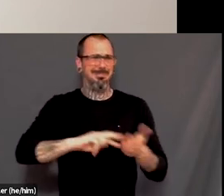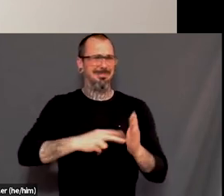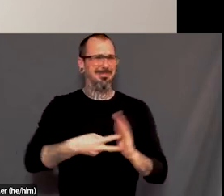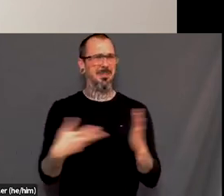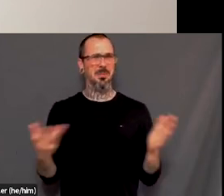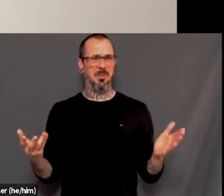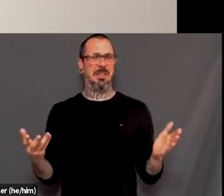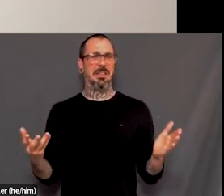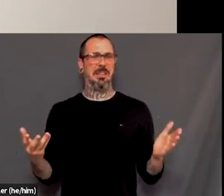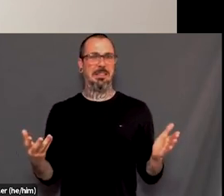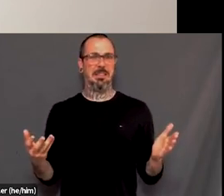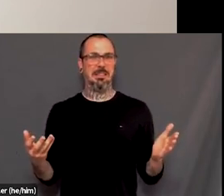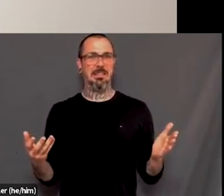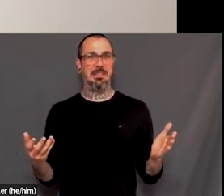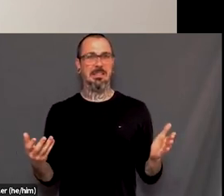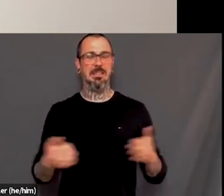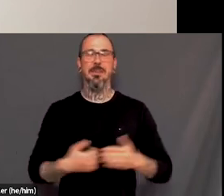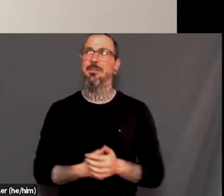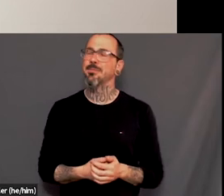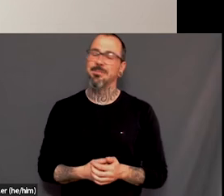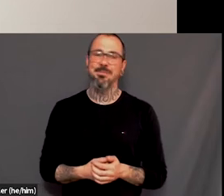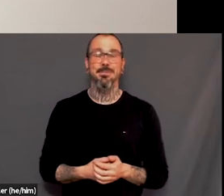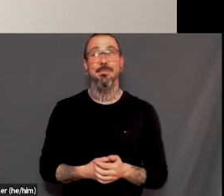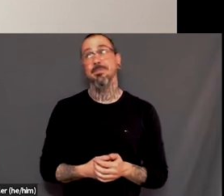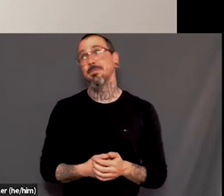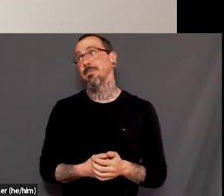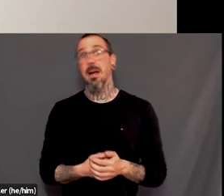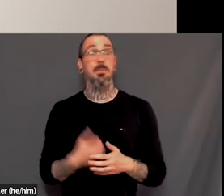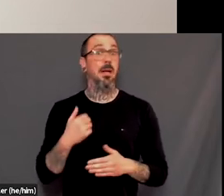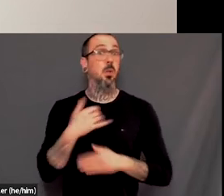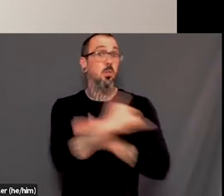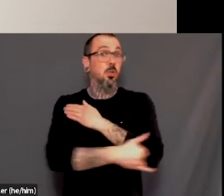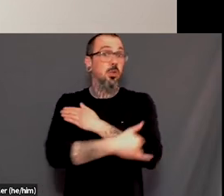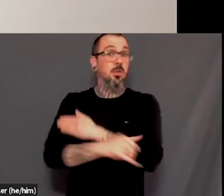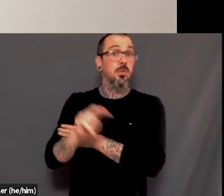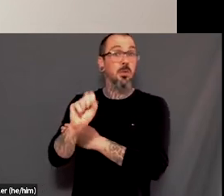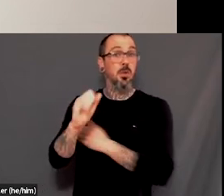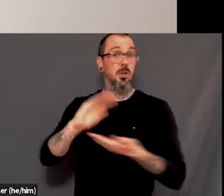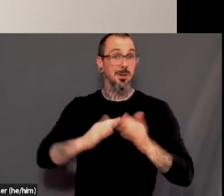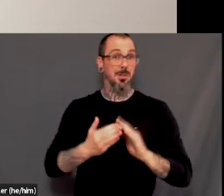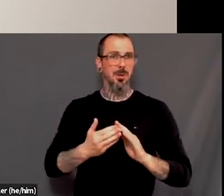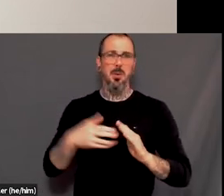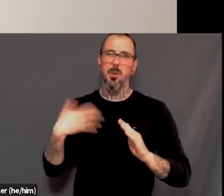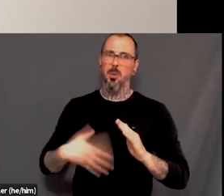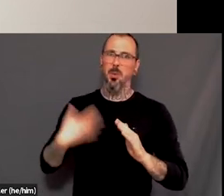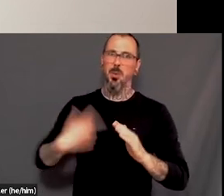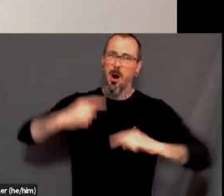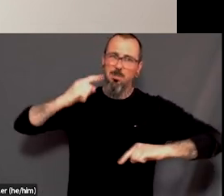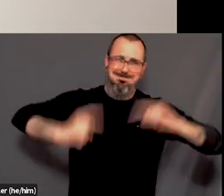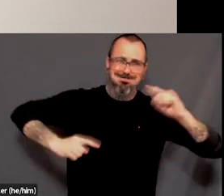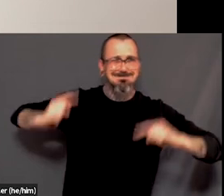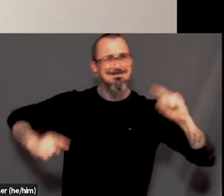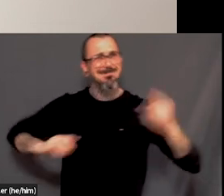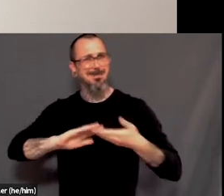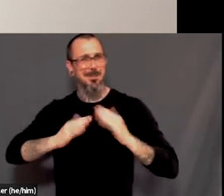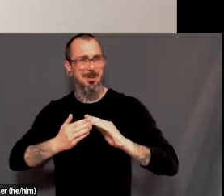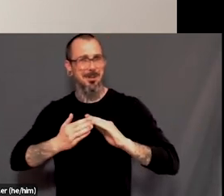down to like a rural Nova Scotian community, you know, there's so many different ones and what it looks like being out in one, you